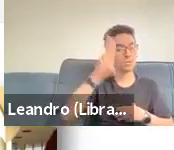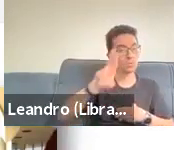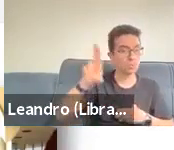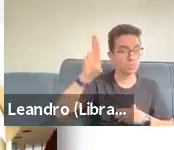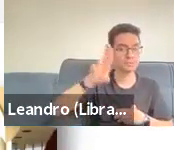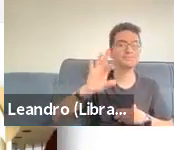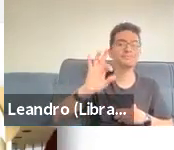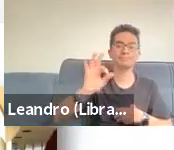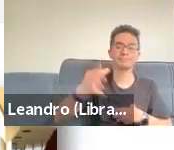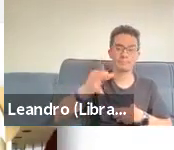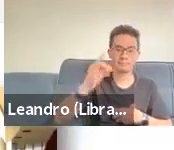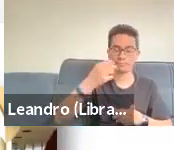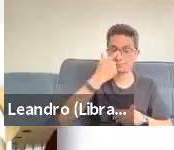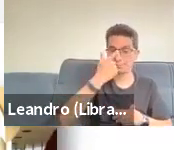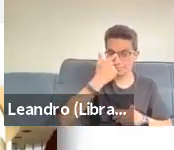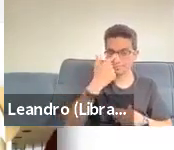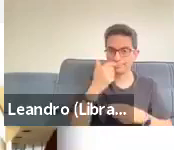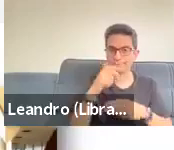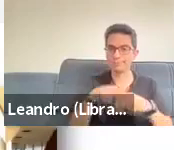and was also in the article.